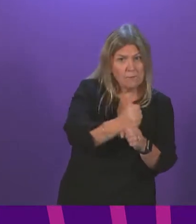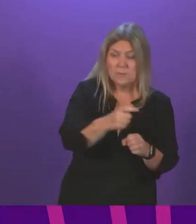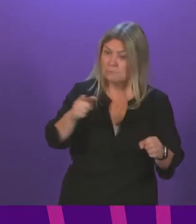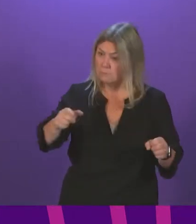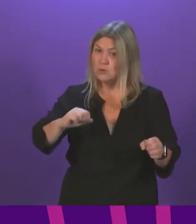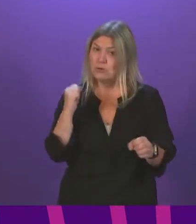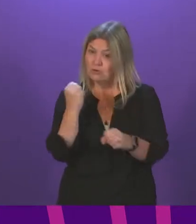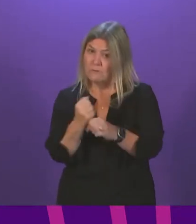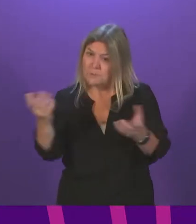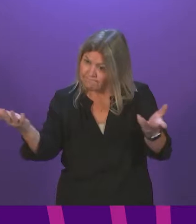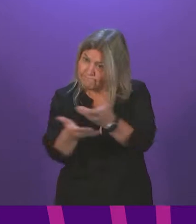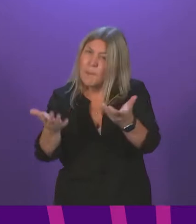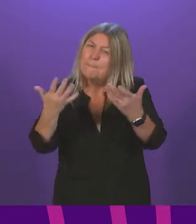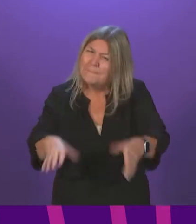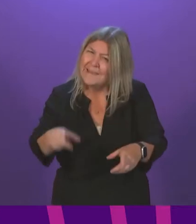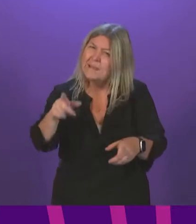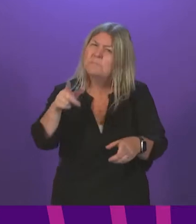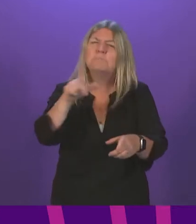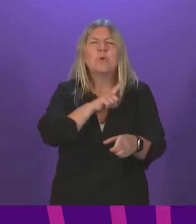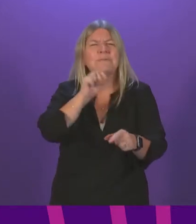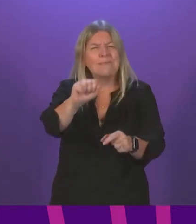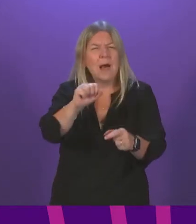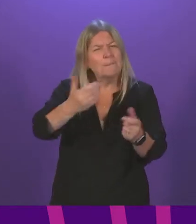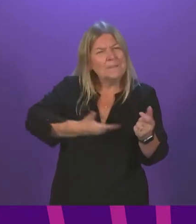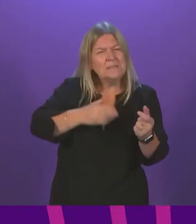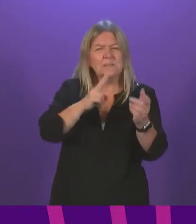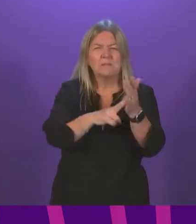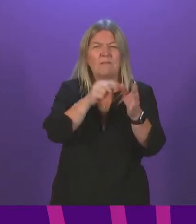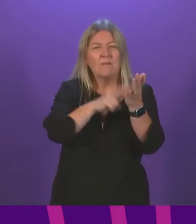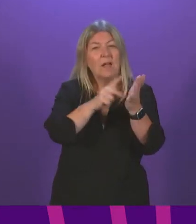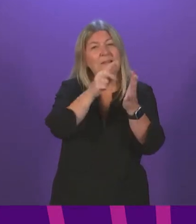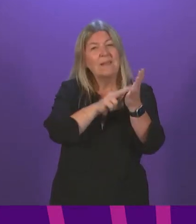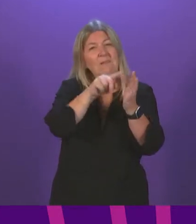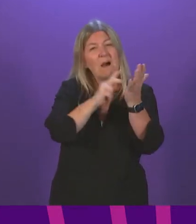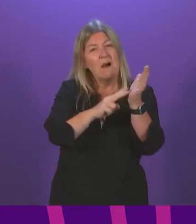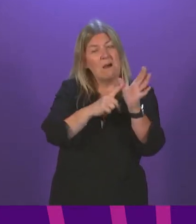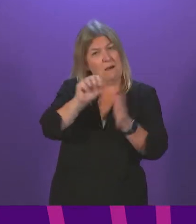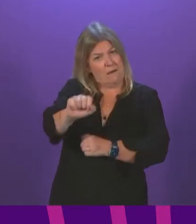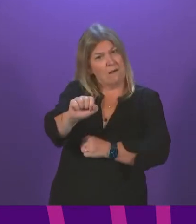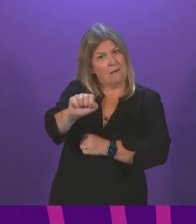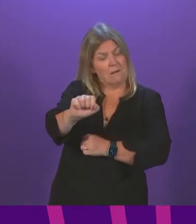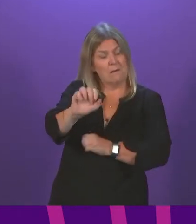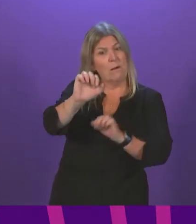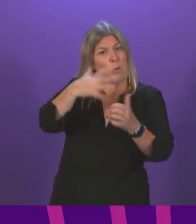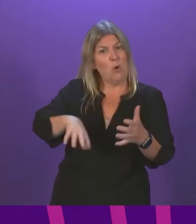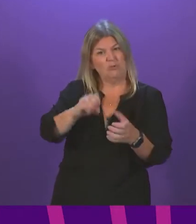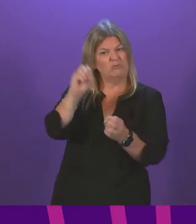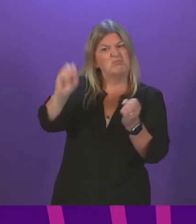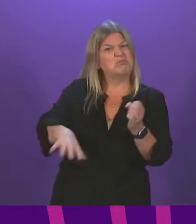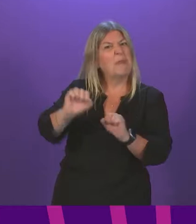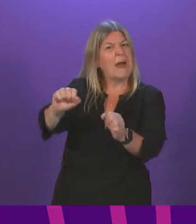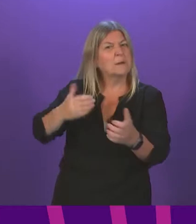terminate its supply agreement with Valneva for its COVID-19 vaccine candidate, VLA-2001.